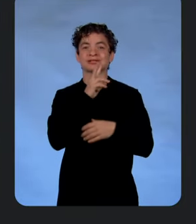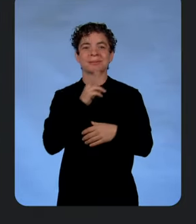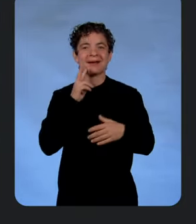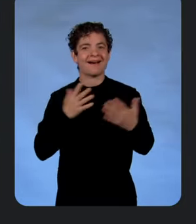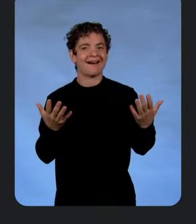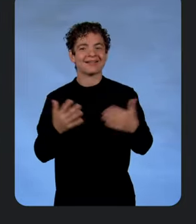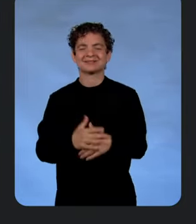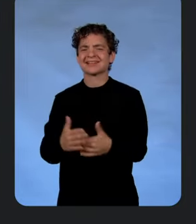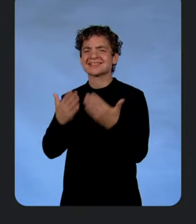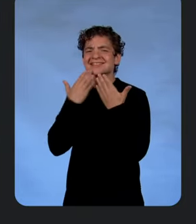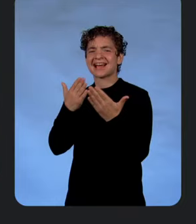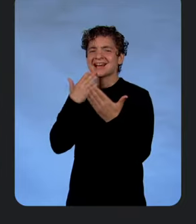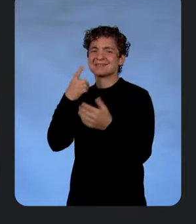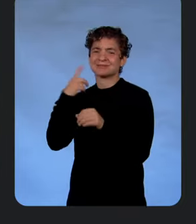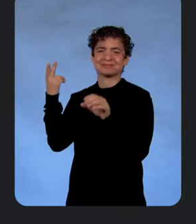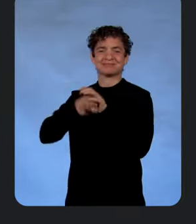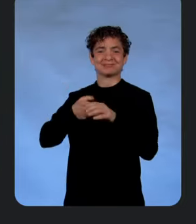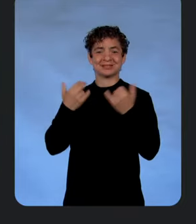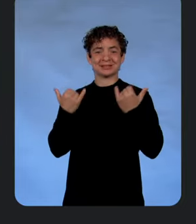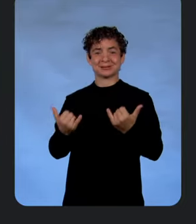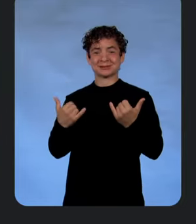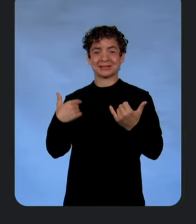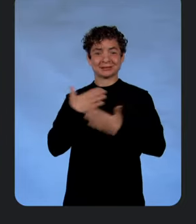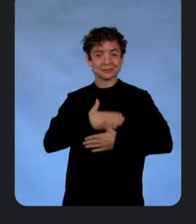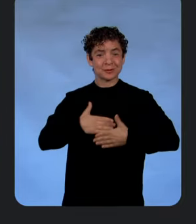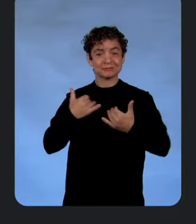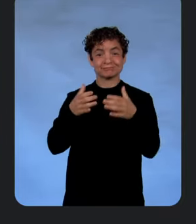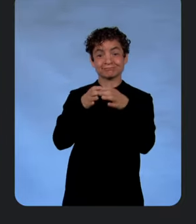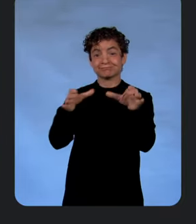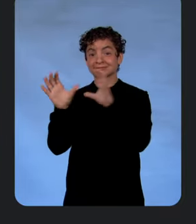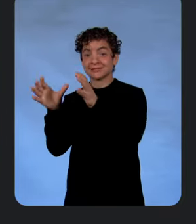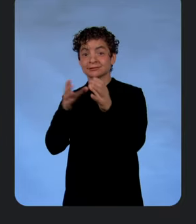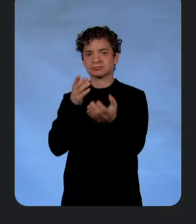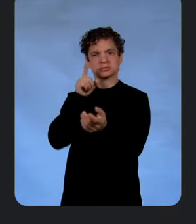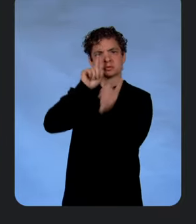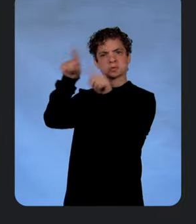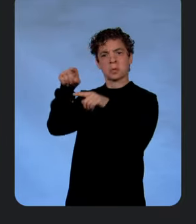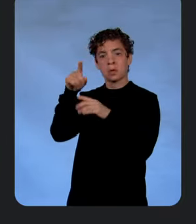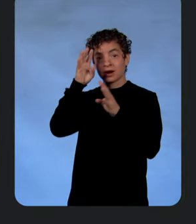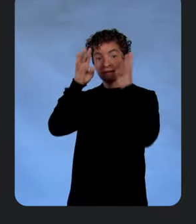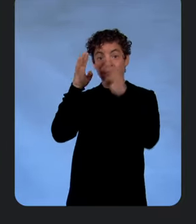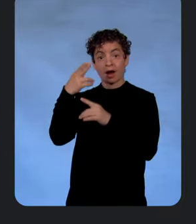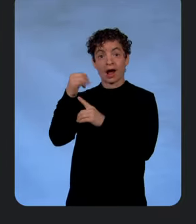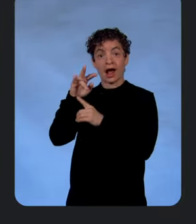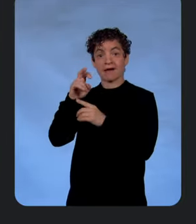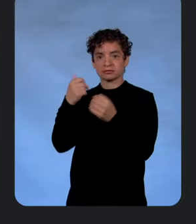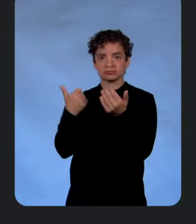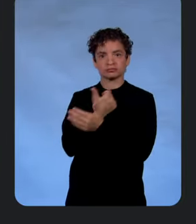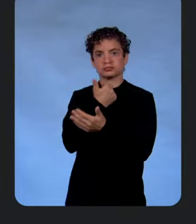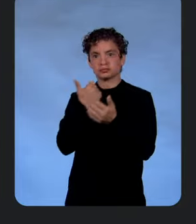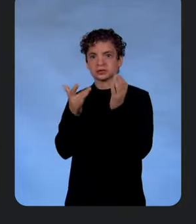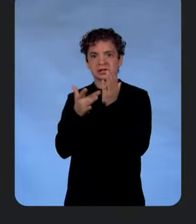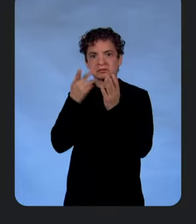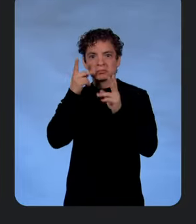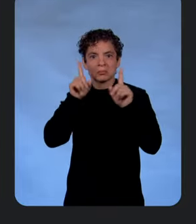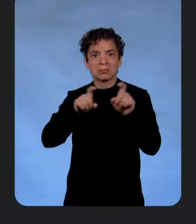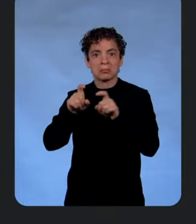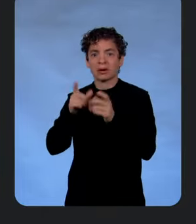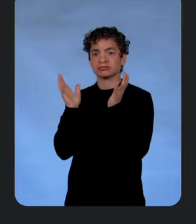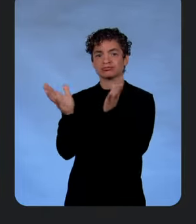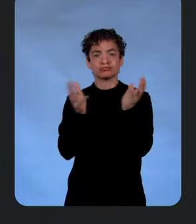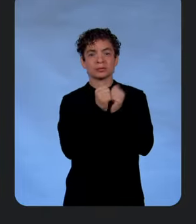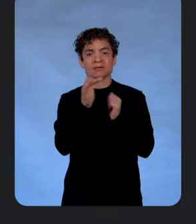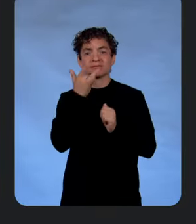here today. Enjoy today's breakout sessions, and stop by the Innovators Hive to try out all the latest tech while talking to your favorite Google Cloud